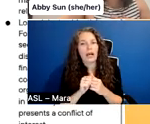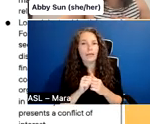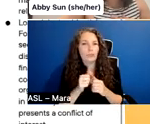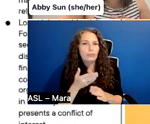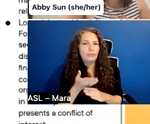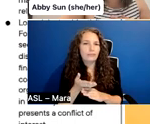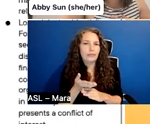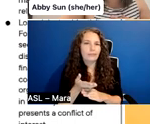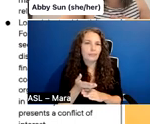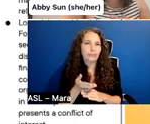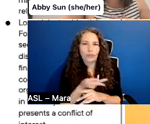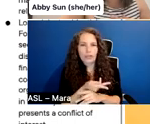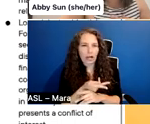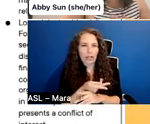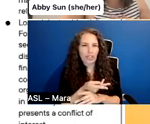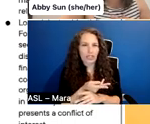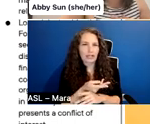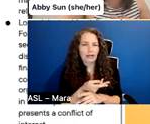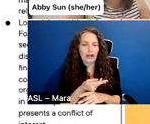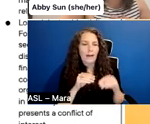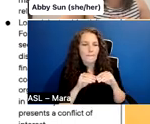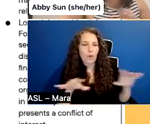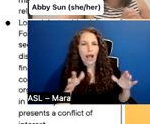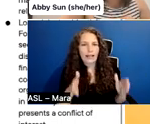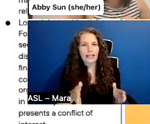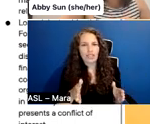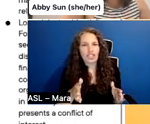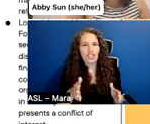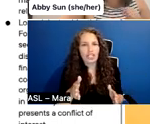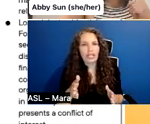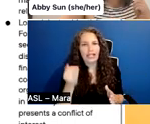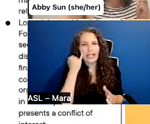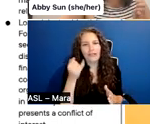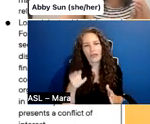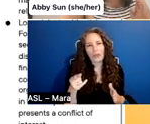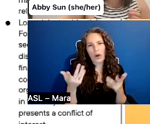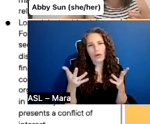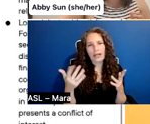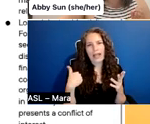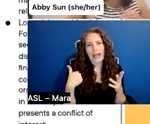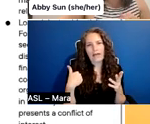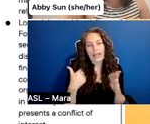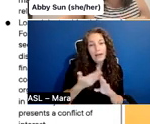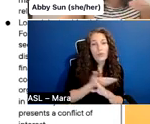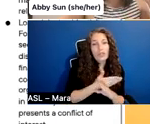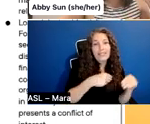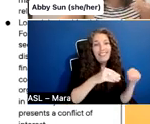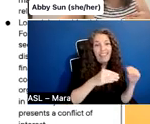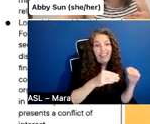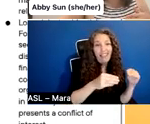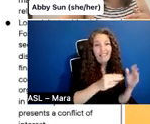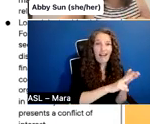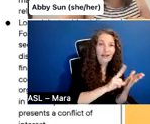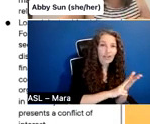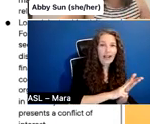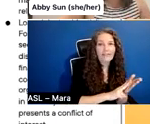So for example, one can sell your film part of its rights to a really specific place, a